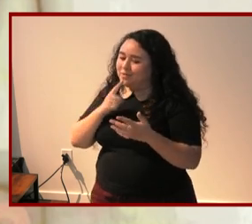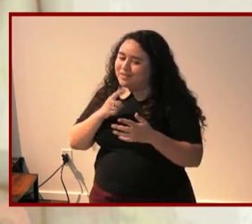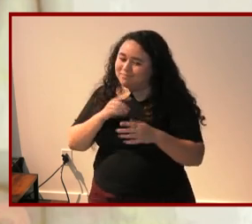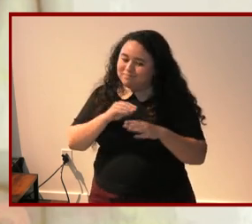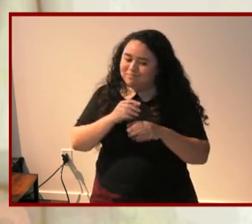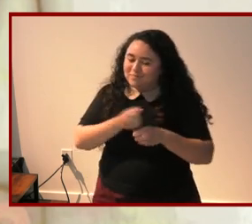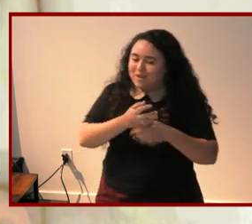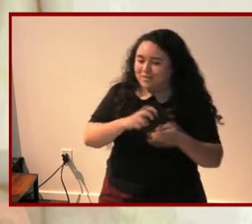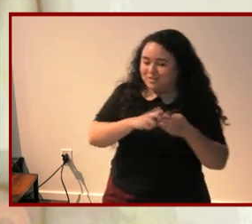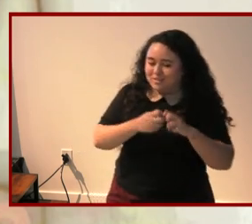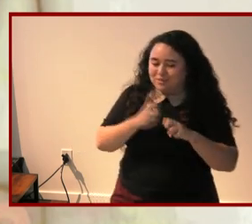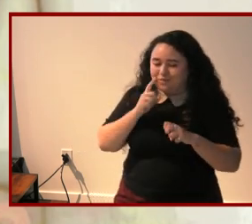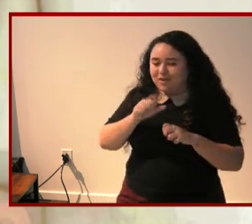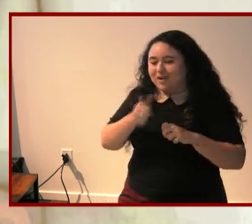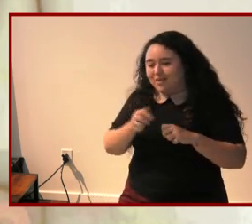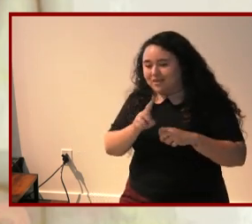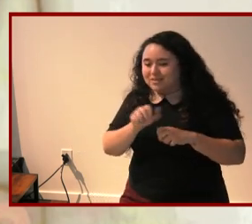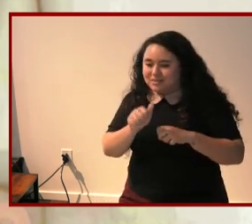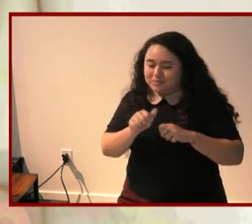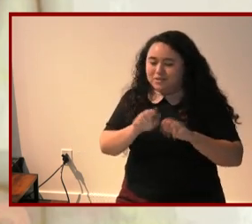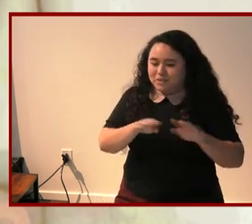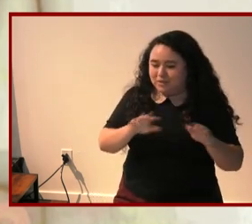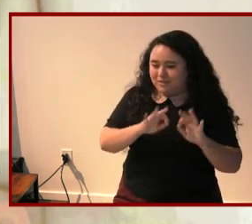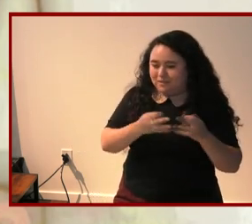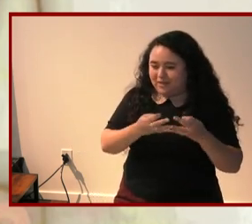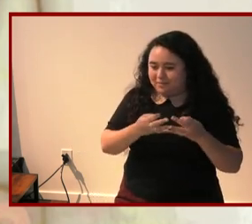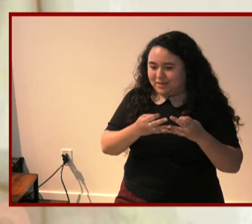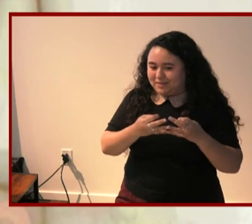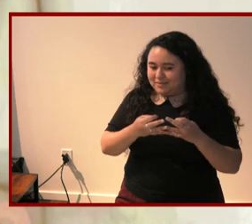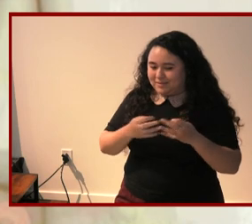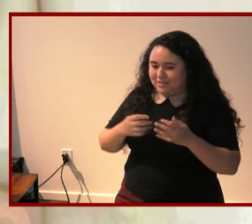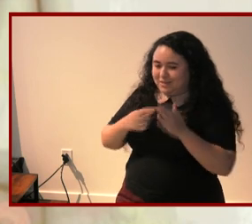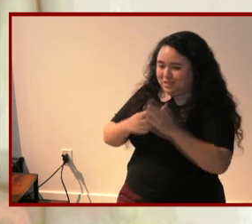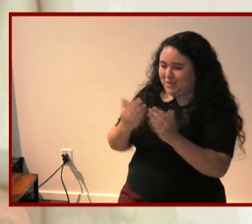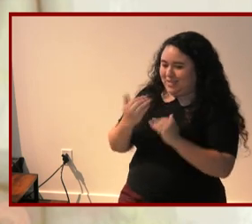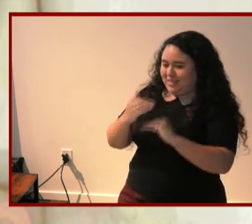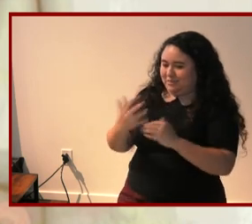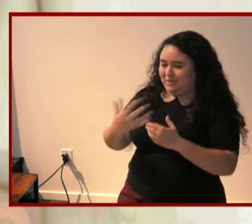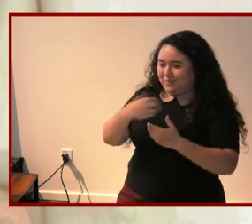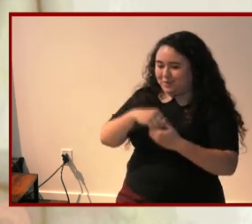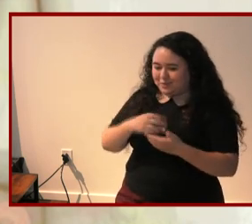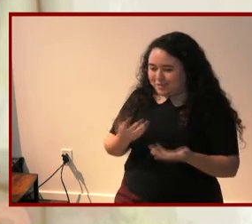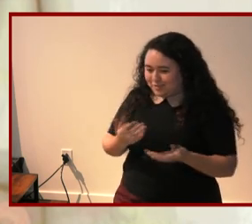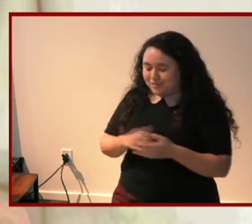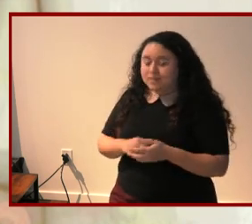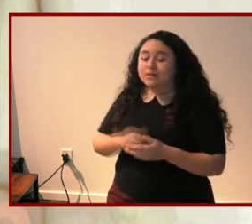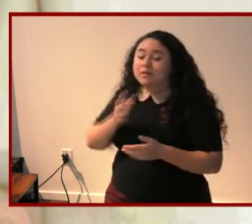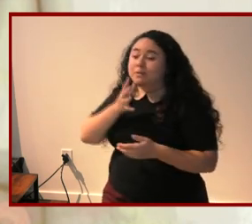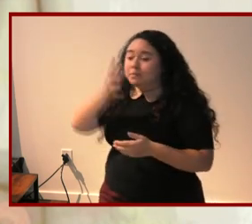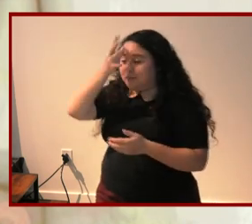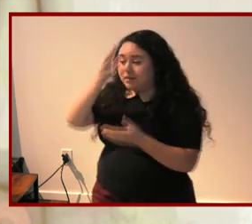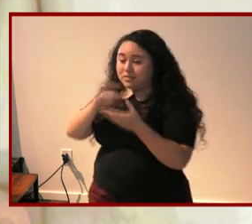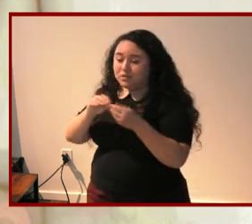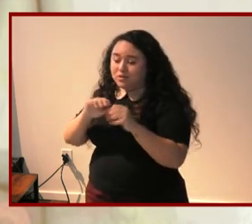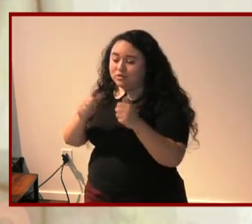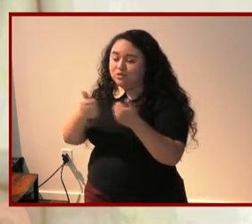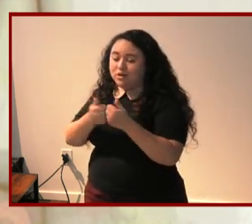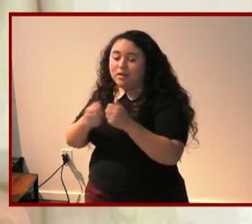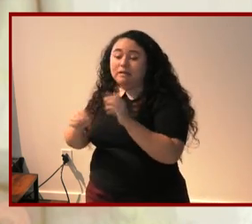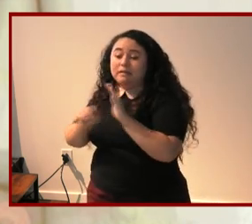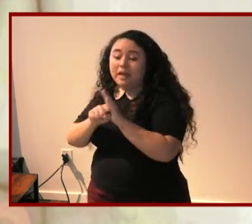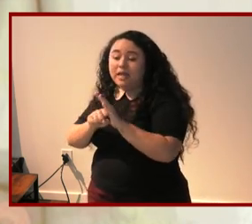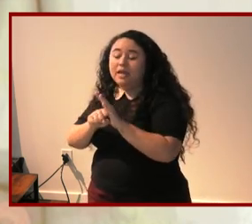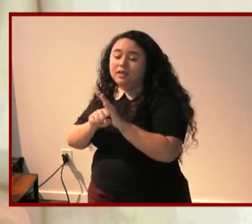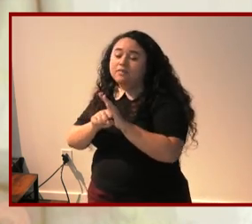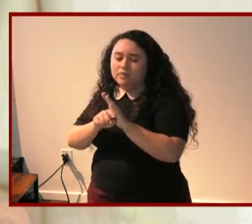and their families and the limits of inclusion children parental memoirs generally challenge negative stereotypes about disability